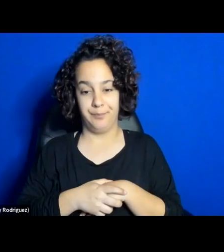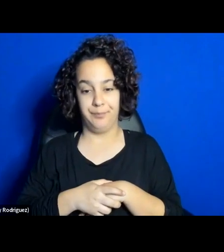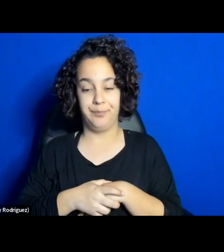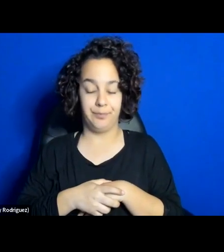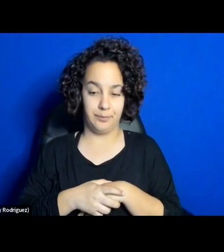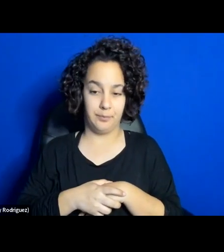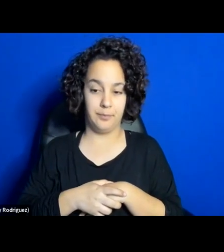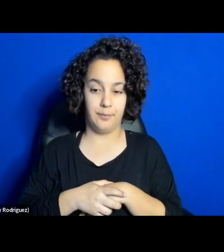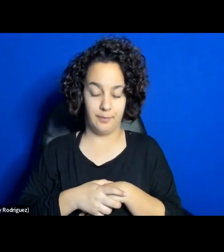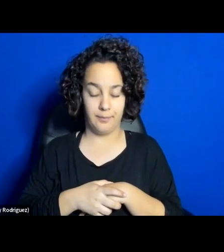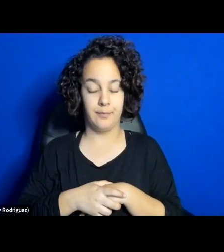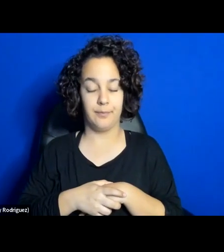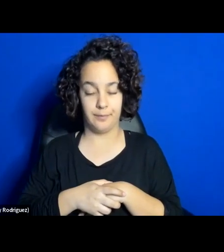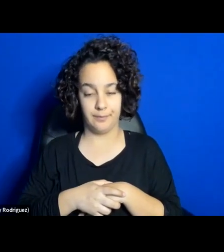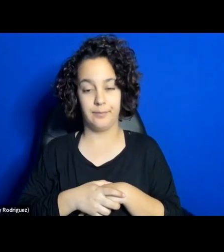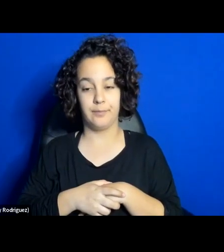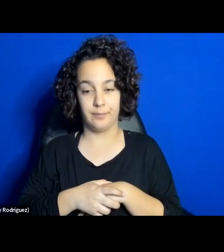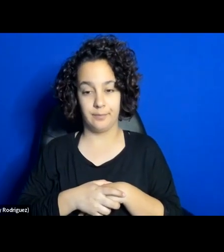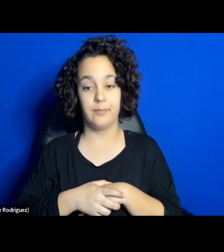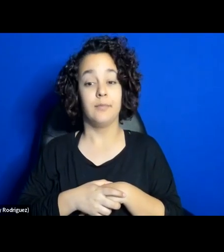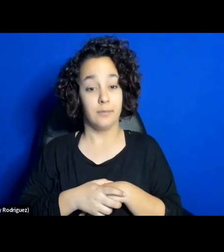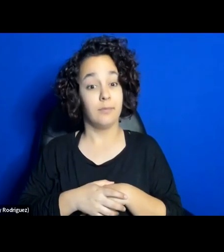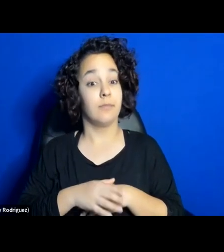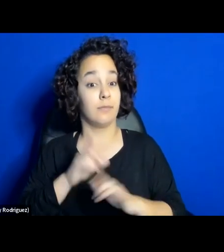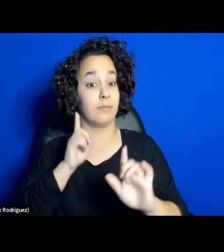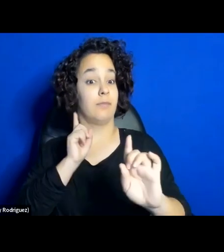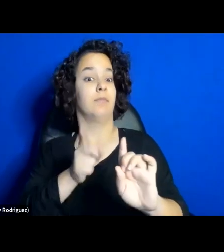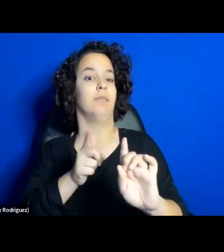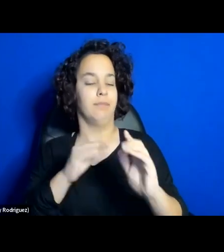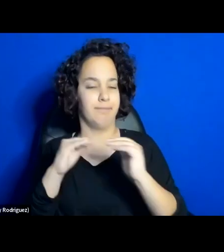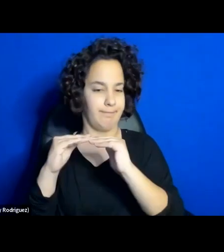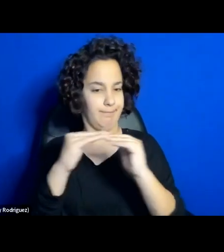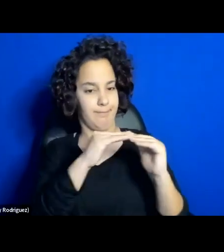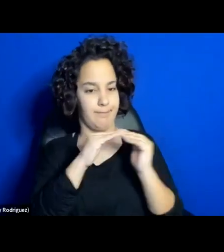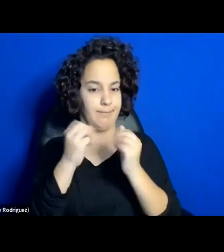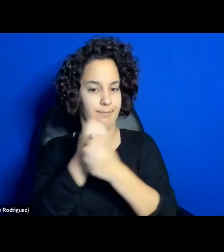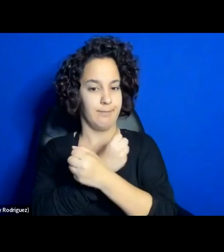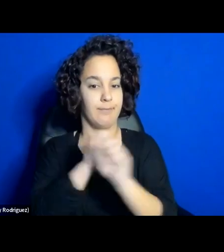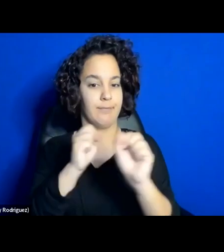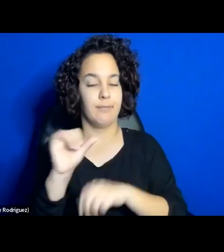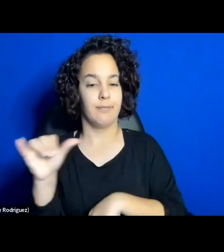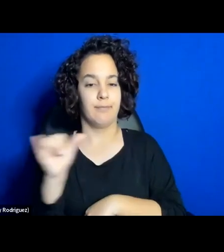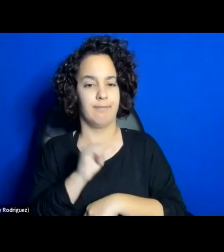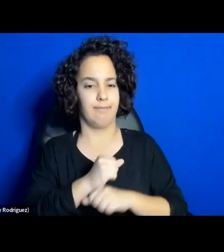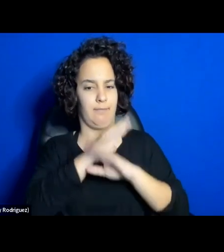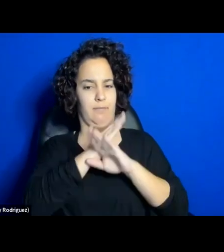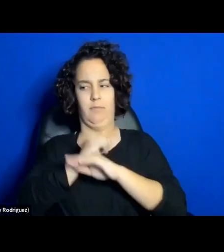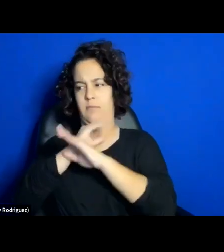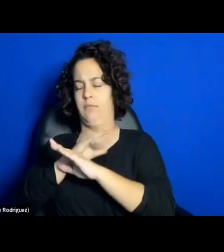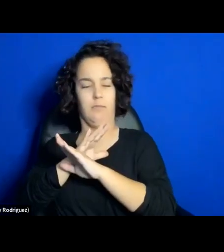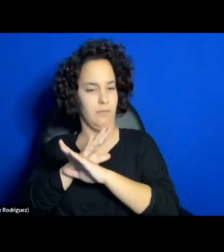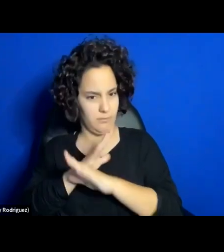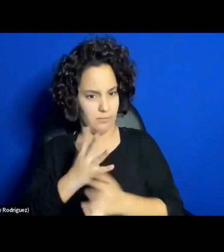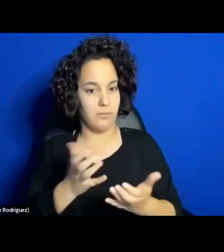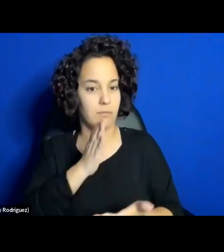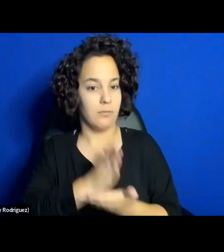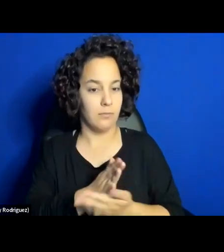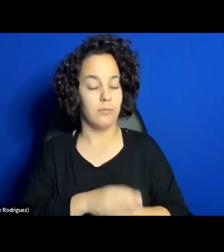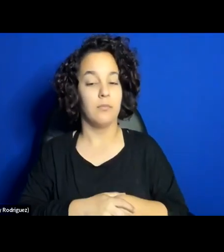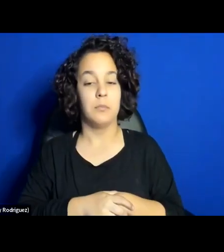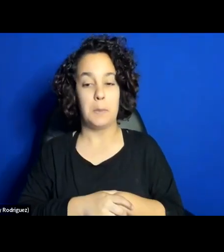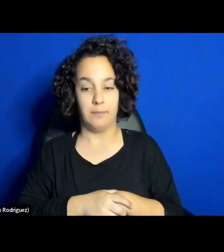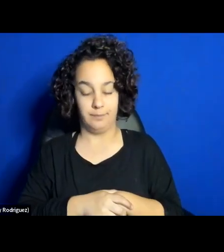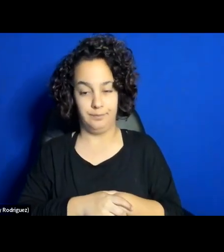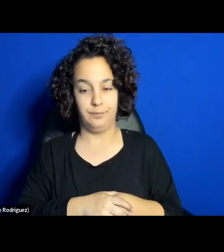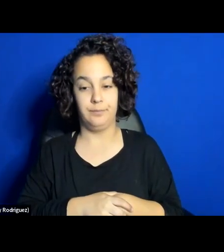for social justice, equality, and freedom, and in the face of state censorship and bias facts and narratives, theater